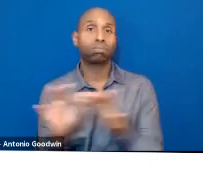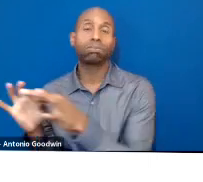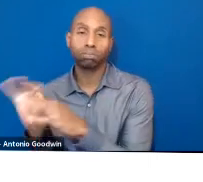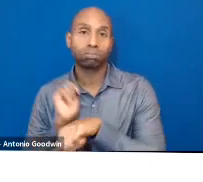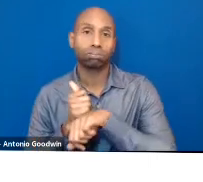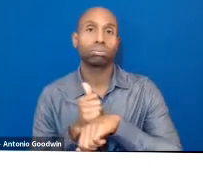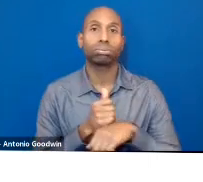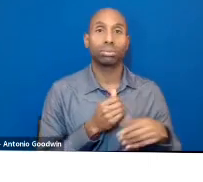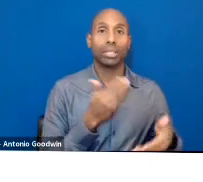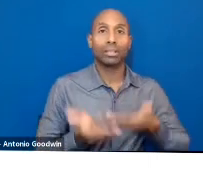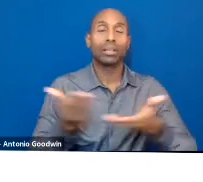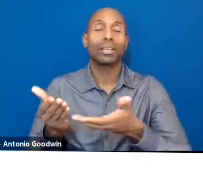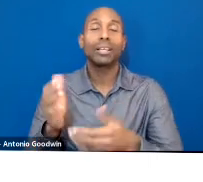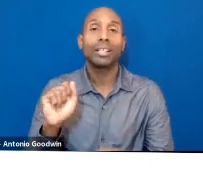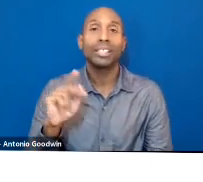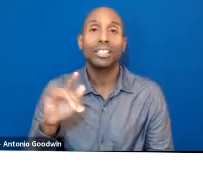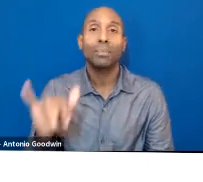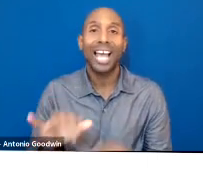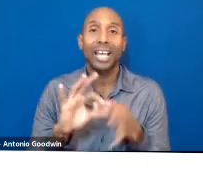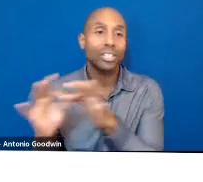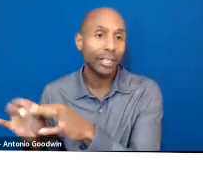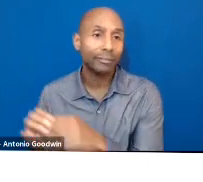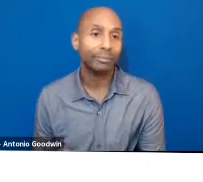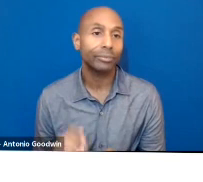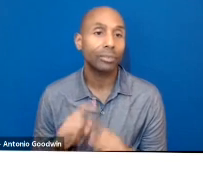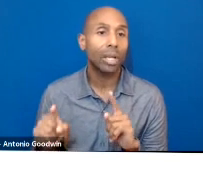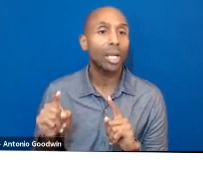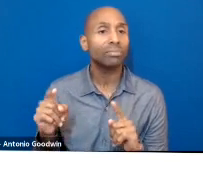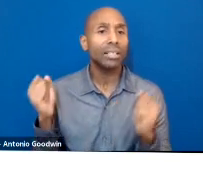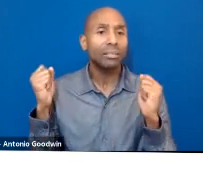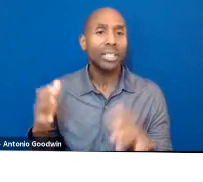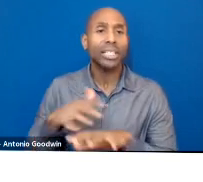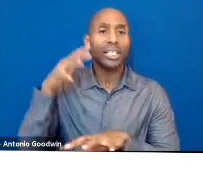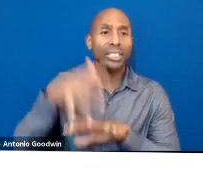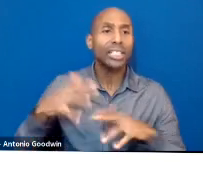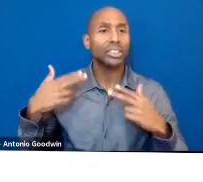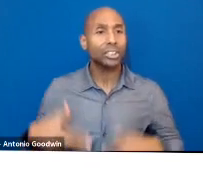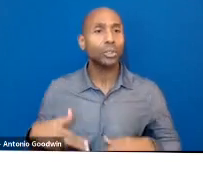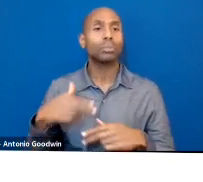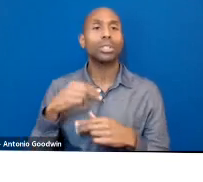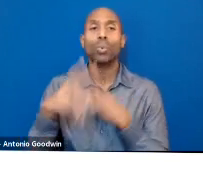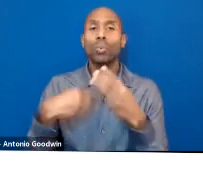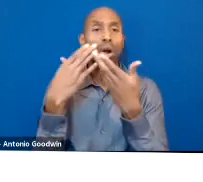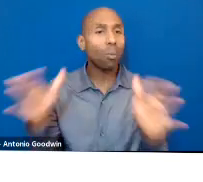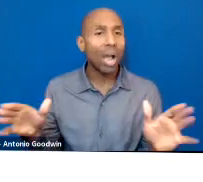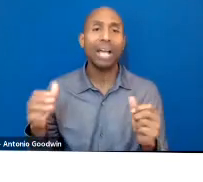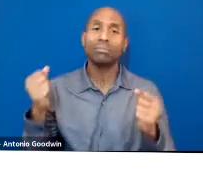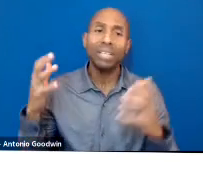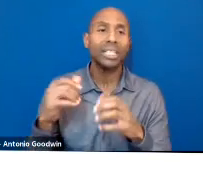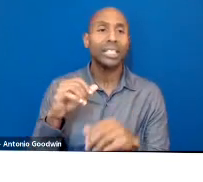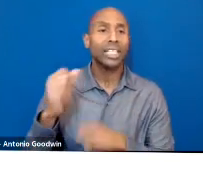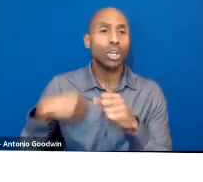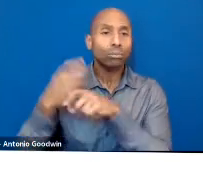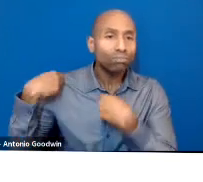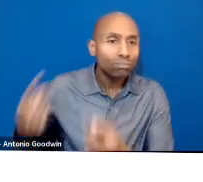practices. We can use some of their wisdom and practices to think about how to design regenerative fiber and textile systems today.